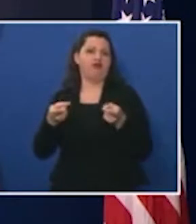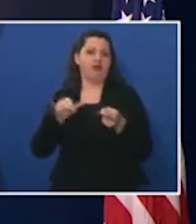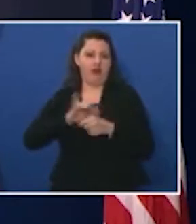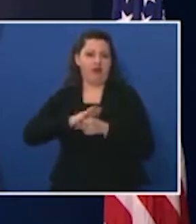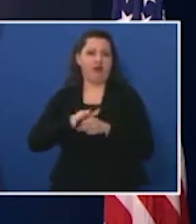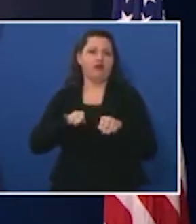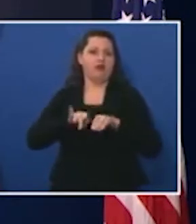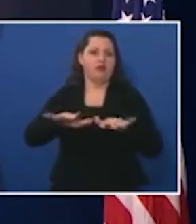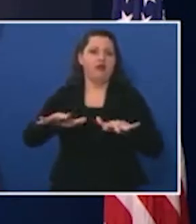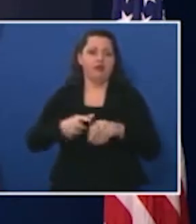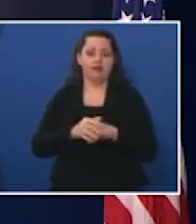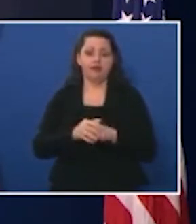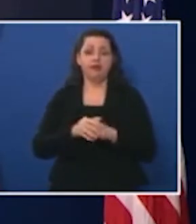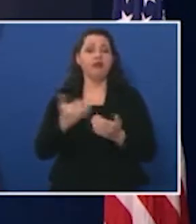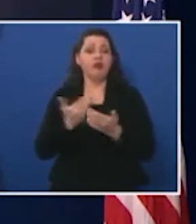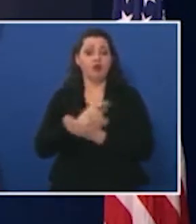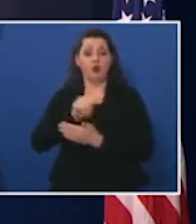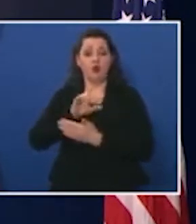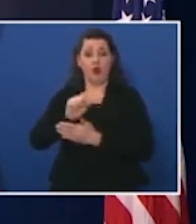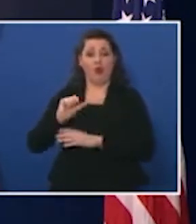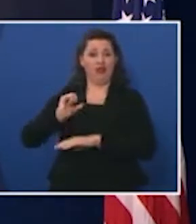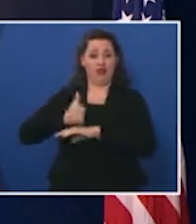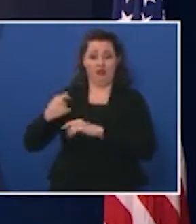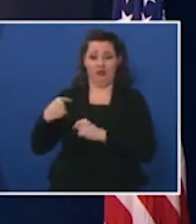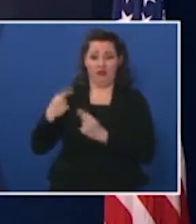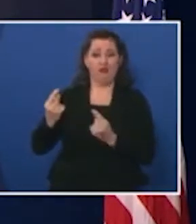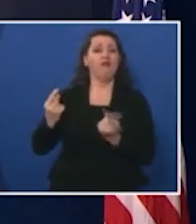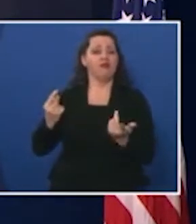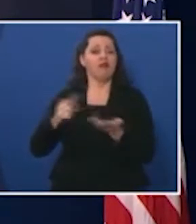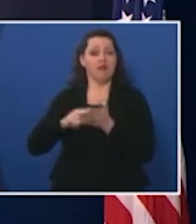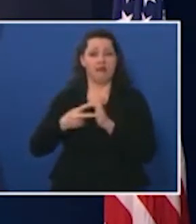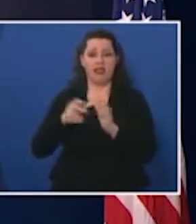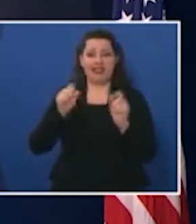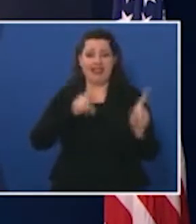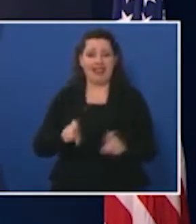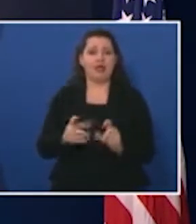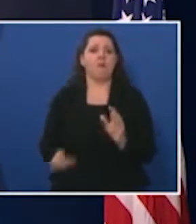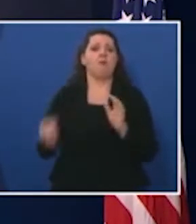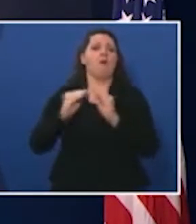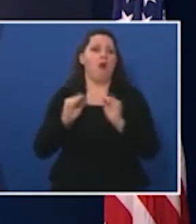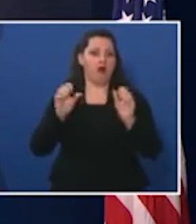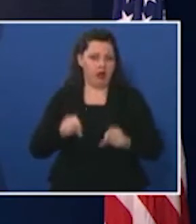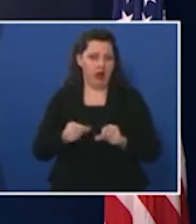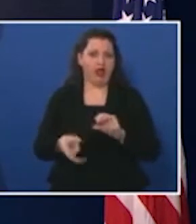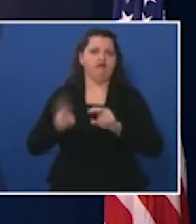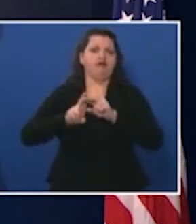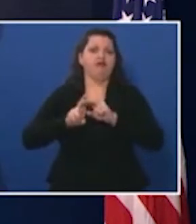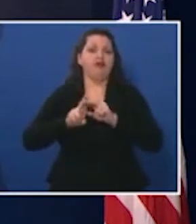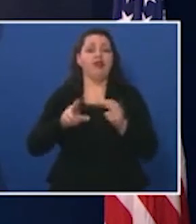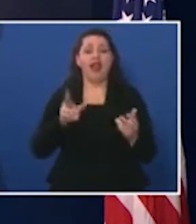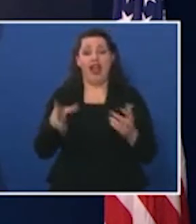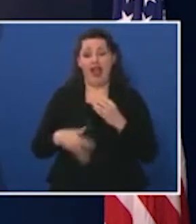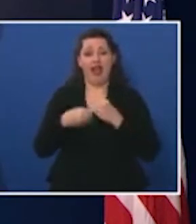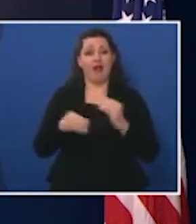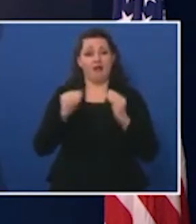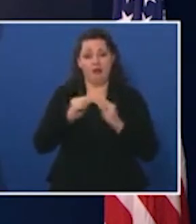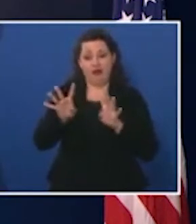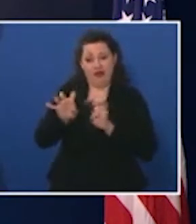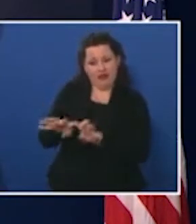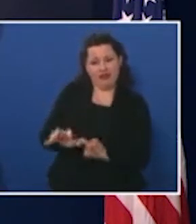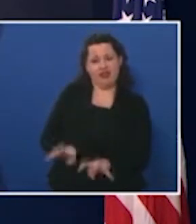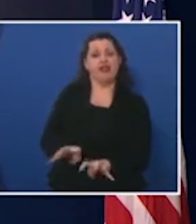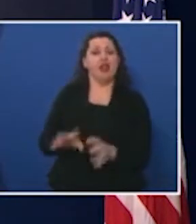new tools available we have significantly increased our testing capacity adding surveillance testing and implemented